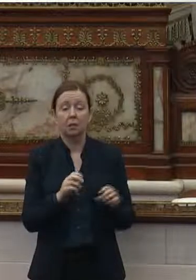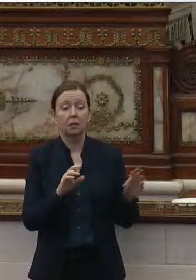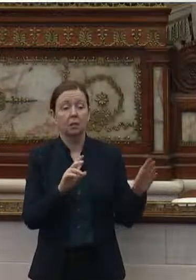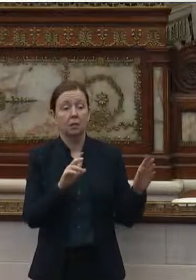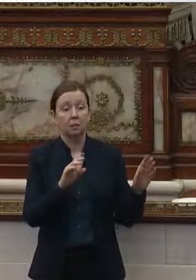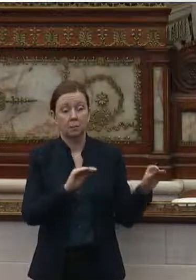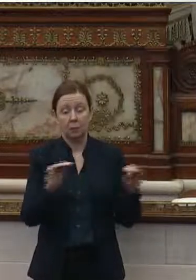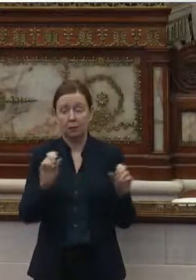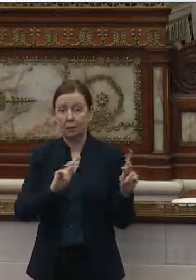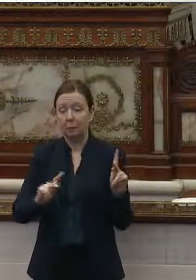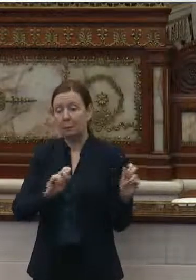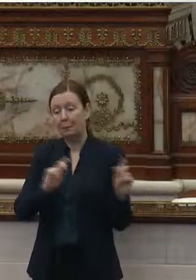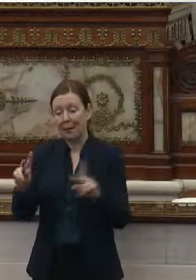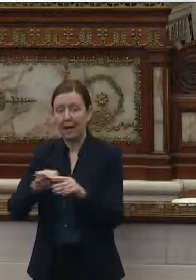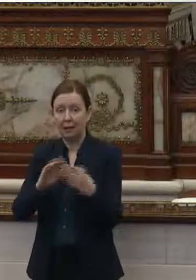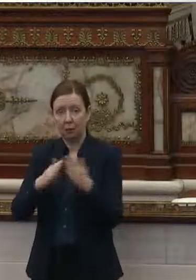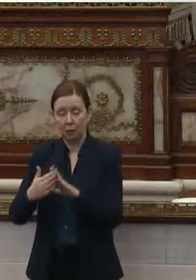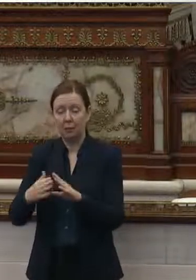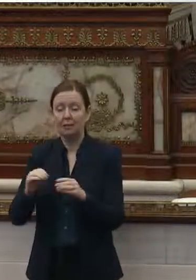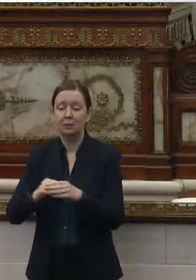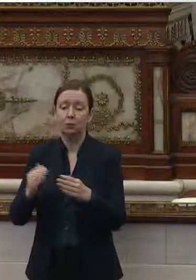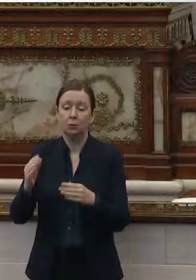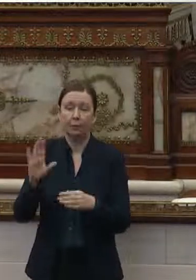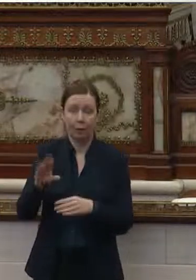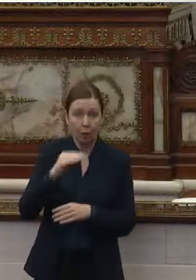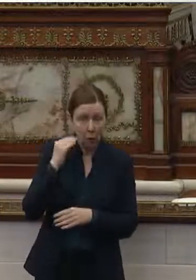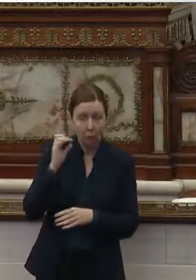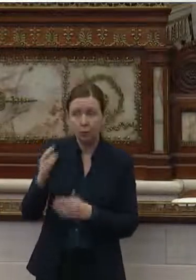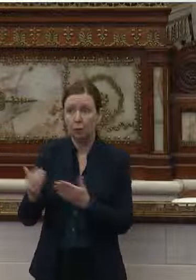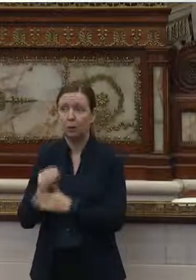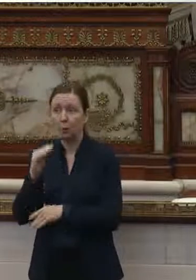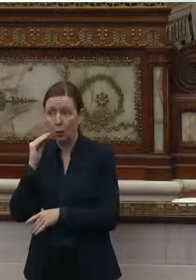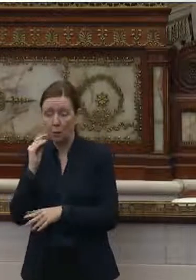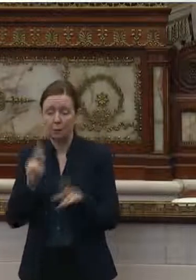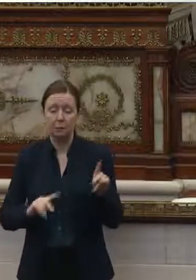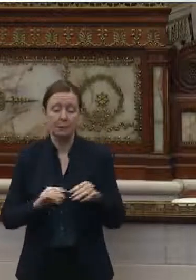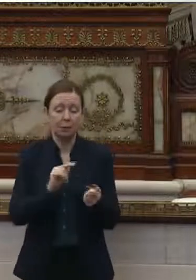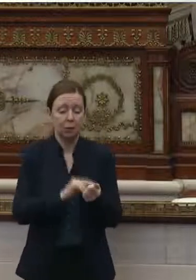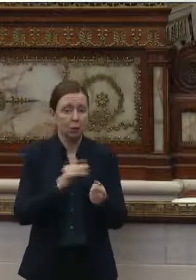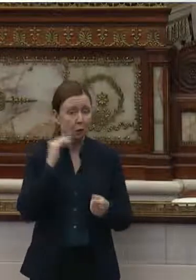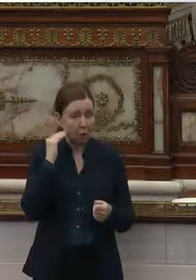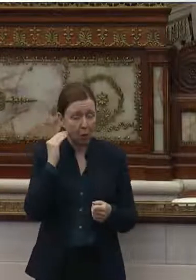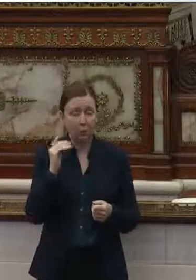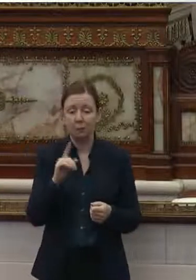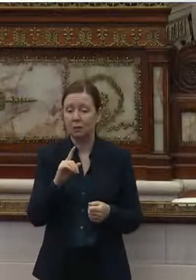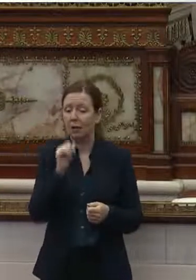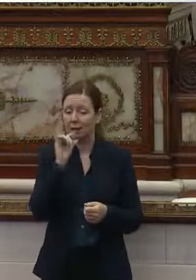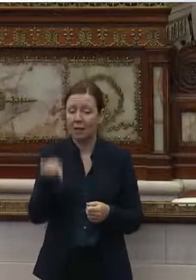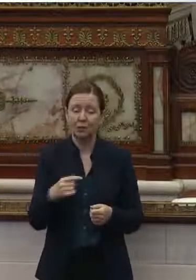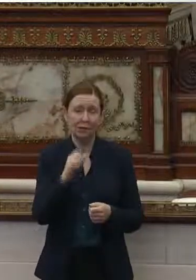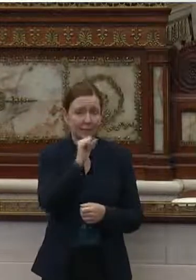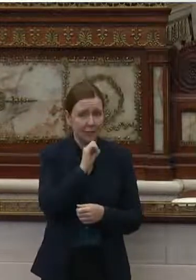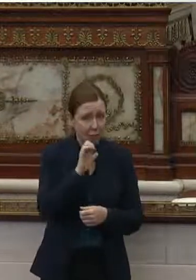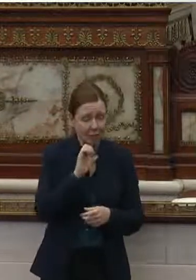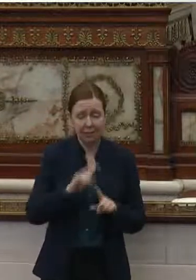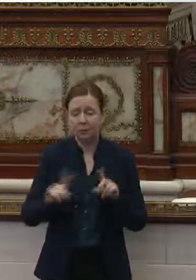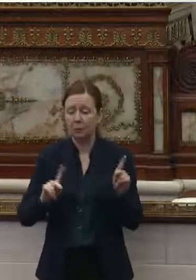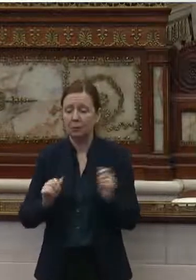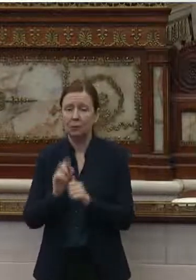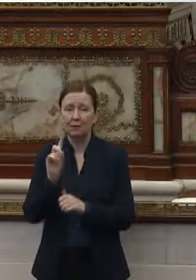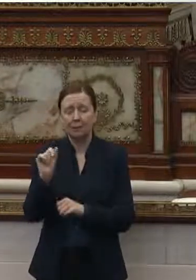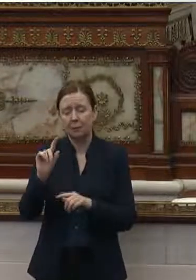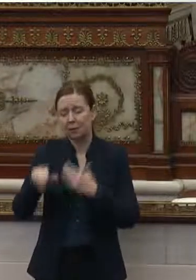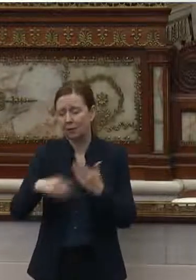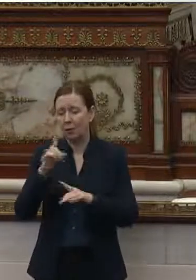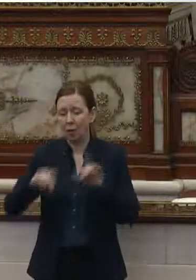back into the community, to their homes, or to a new home. People in nursing homes are not just seniors, but people with disabilities of